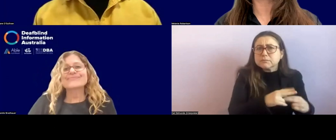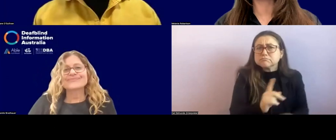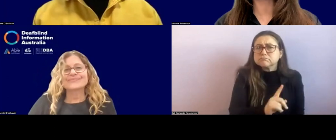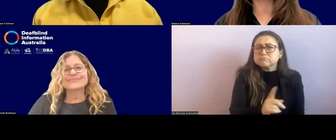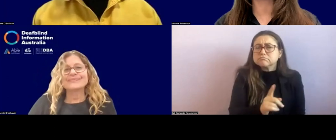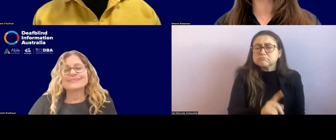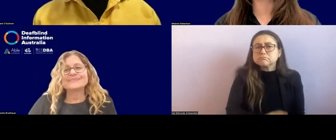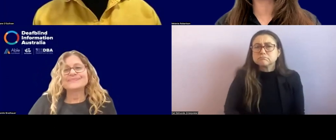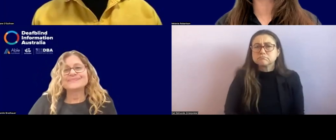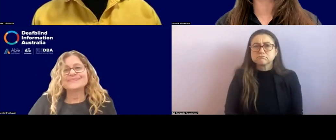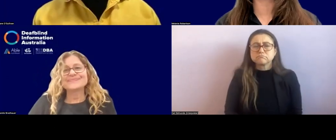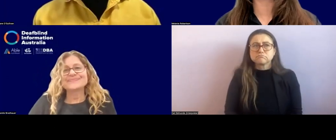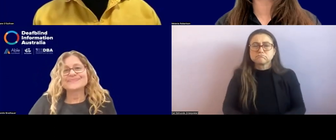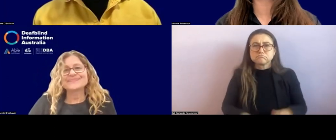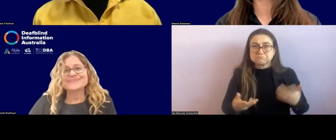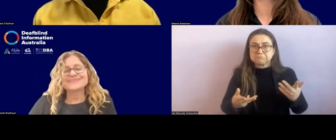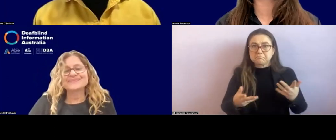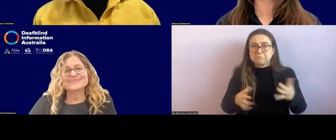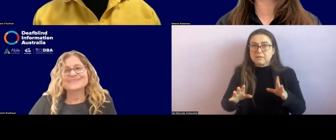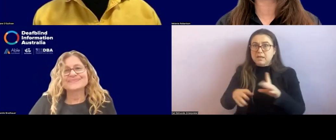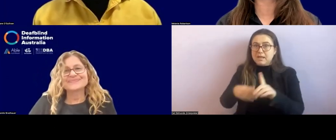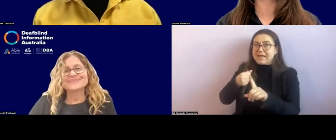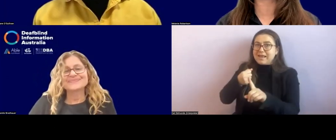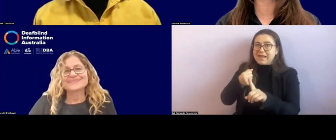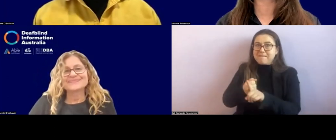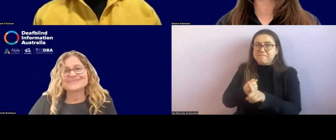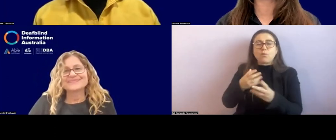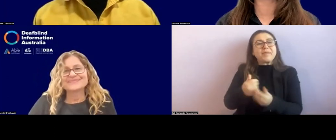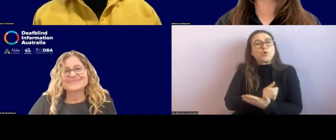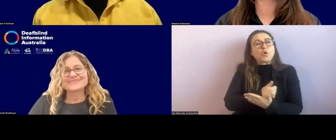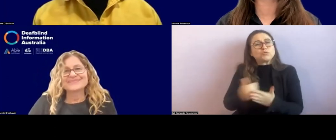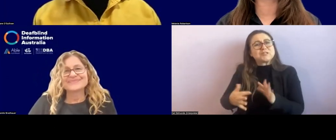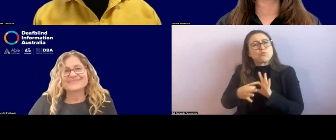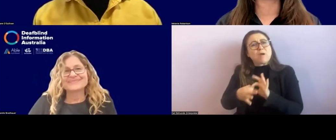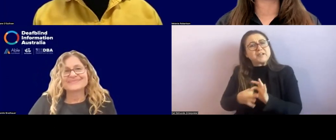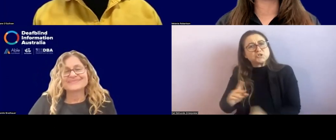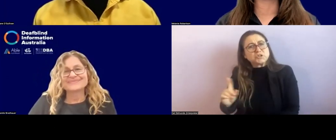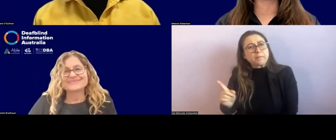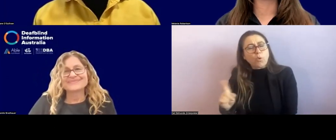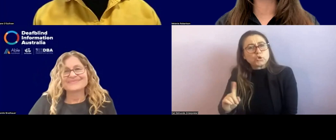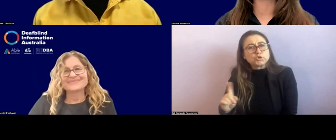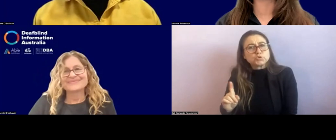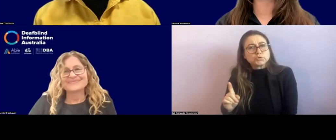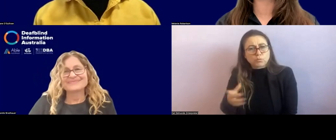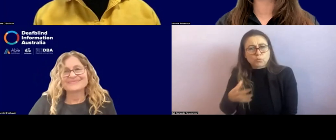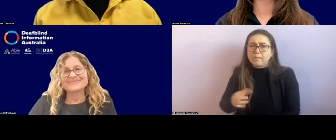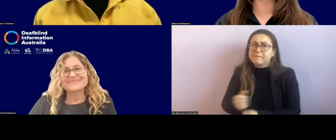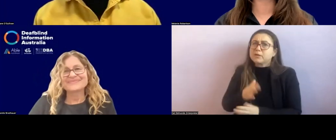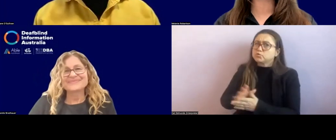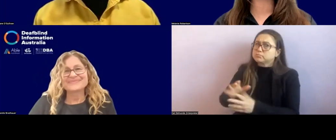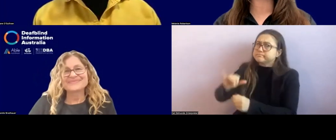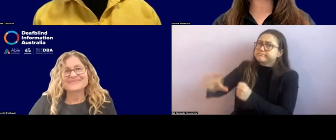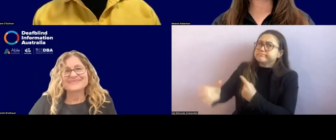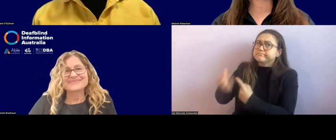What are the impacts of this on building consistent relationships so pivotal to achieve the best outcomes?